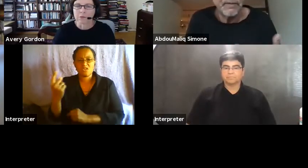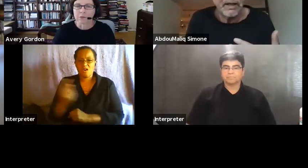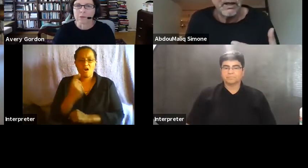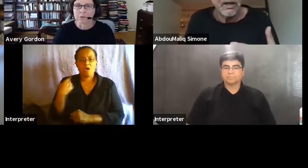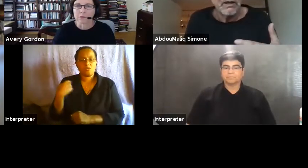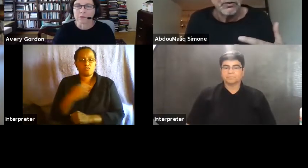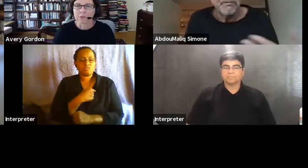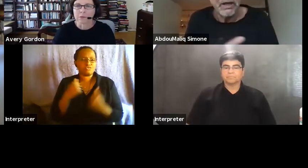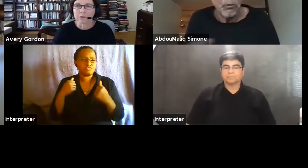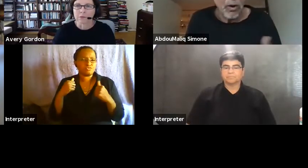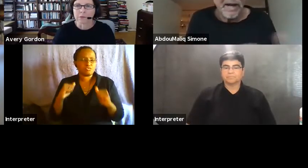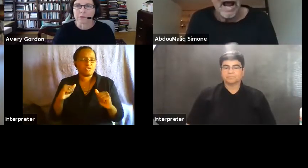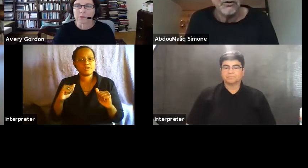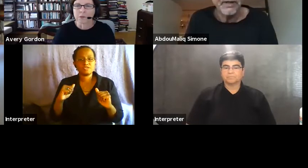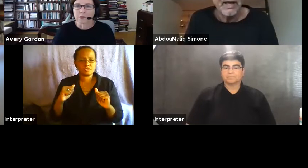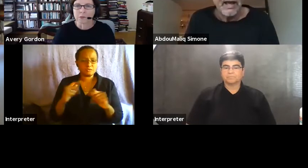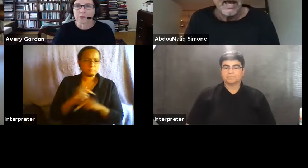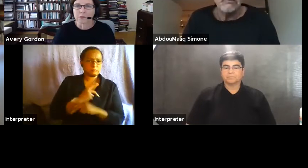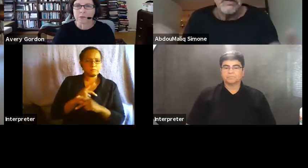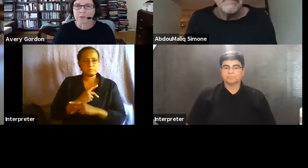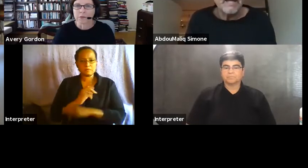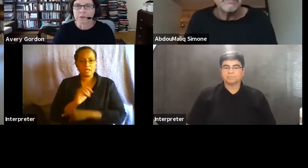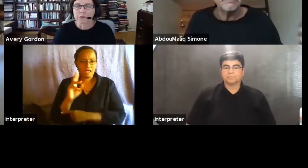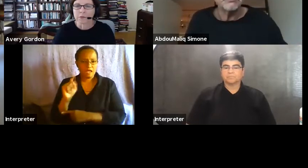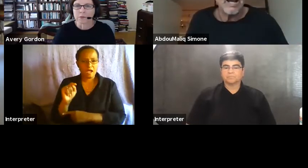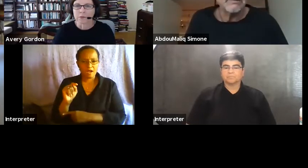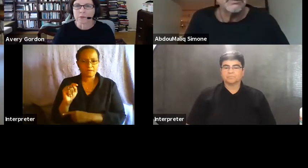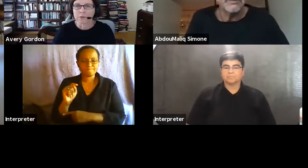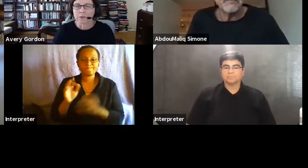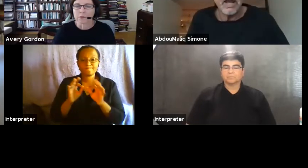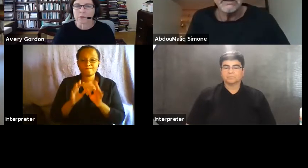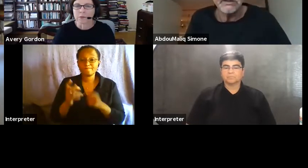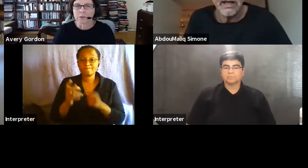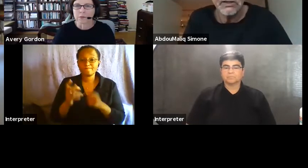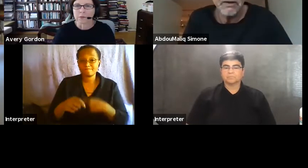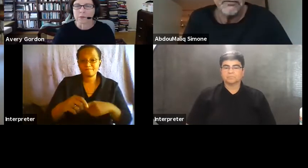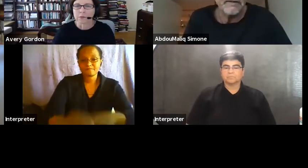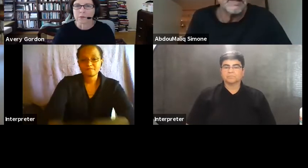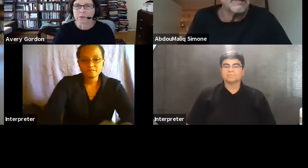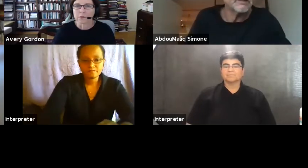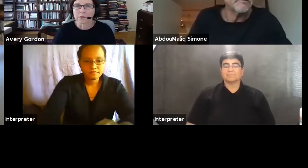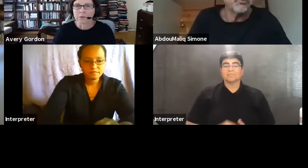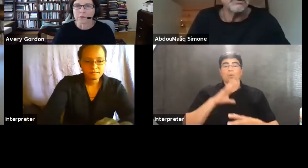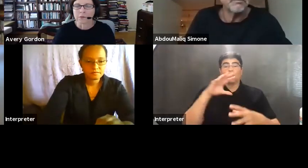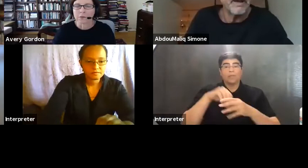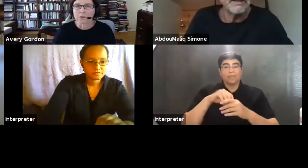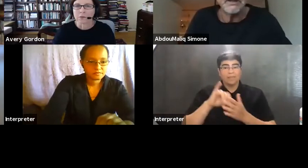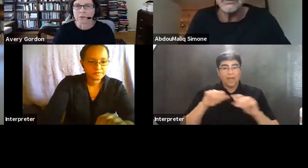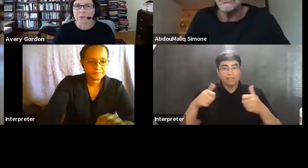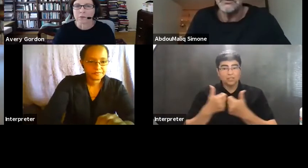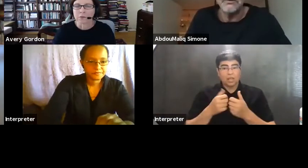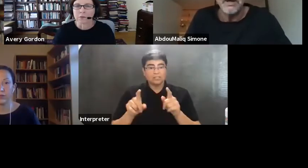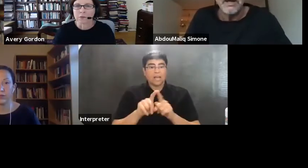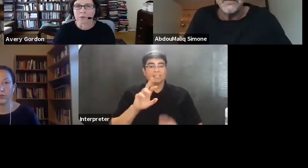be, to be, to being worked out. And within that kind of challenge, as, as Rafif says, it's important to pay